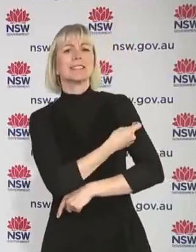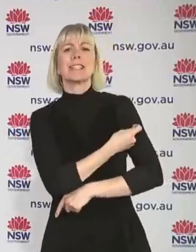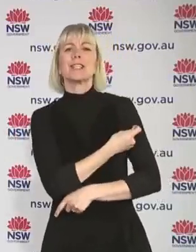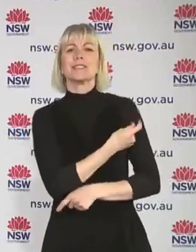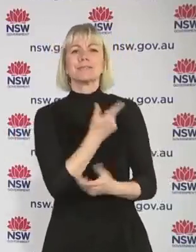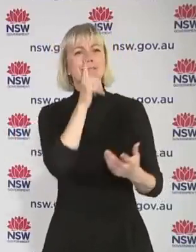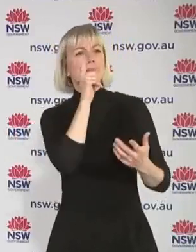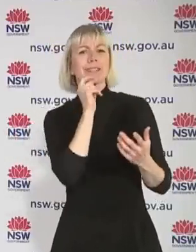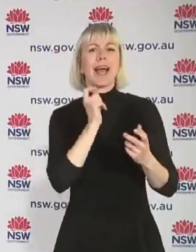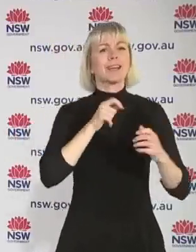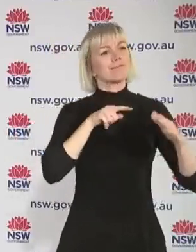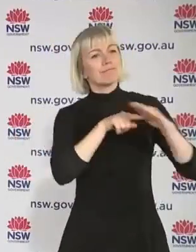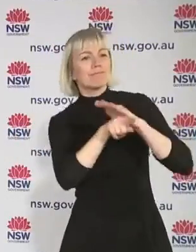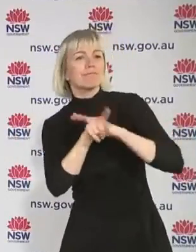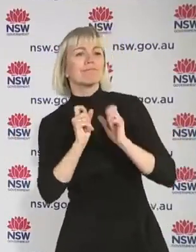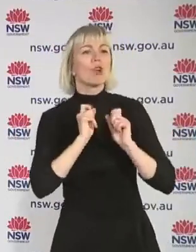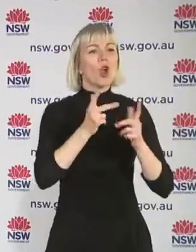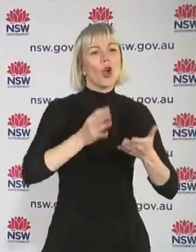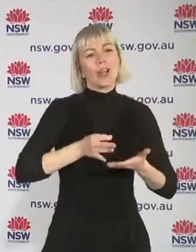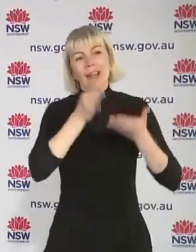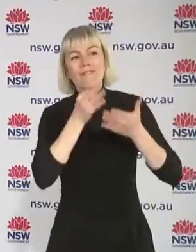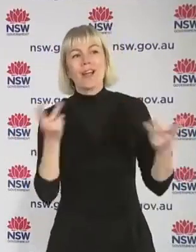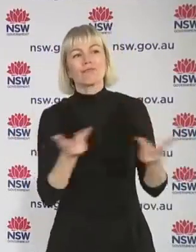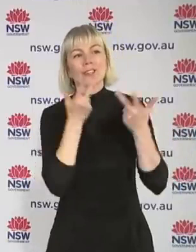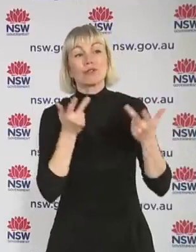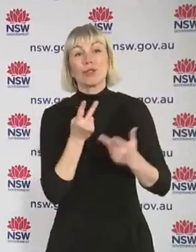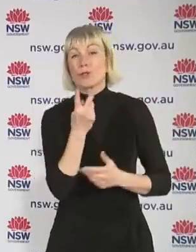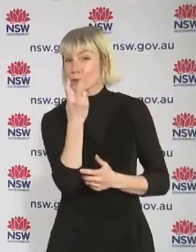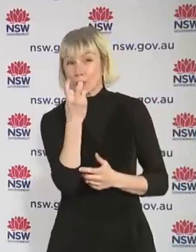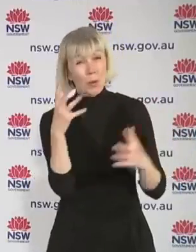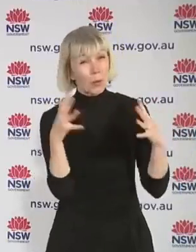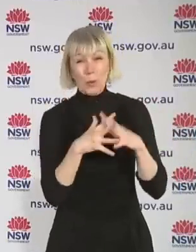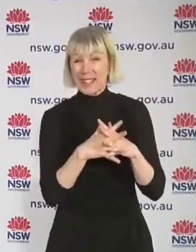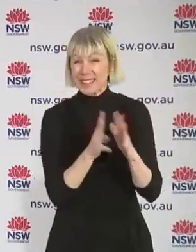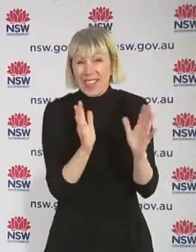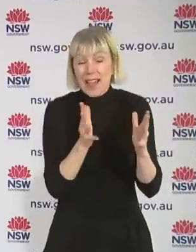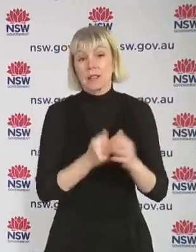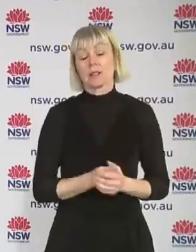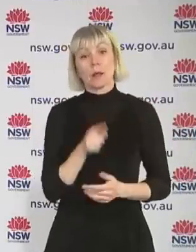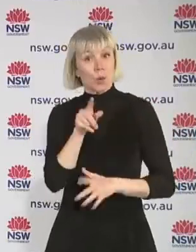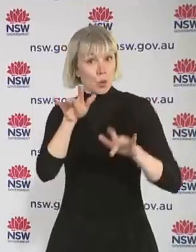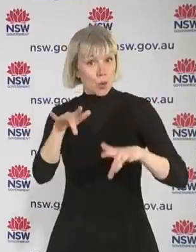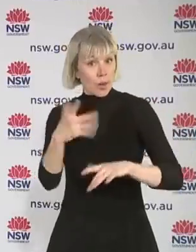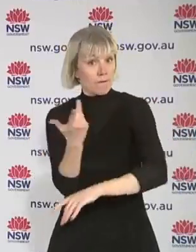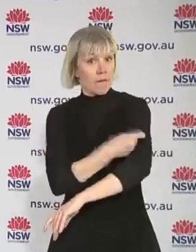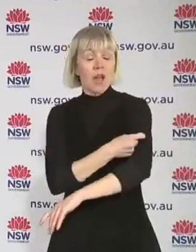in hospitality in two weeks time. Those of you who are unvaccinated will have to wait at least another couple of months before that happens. Can I just follow up?